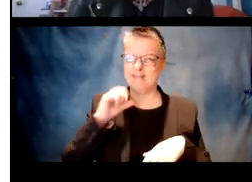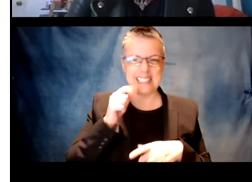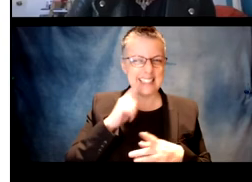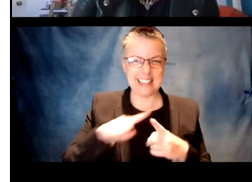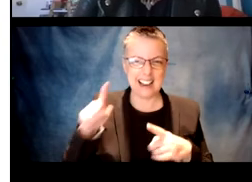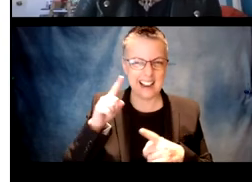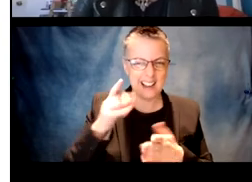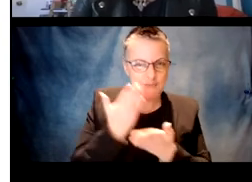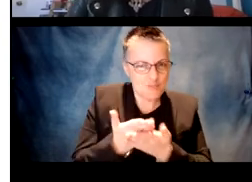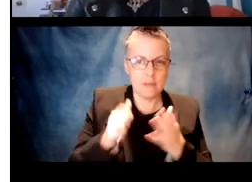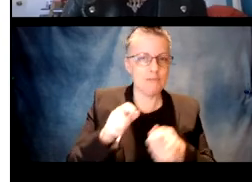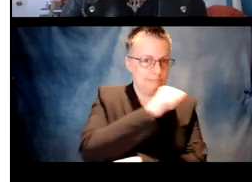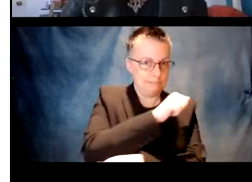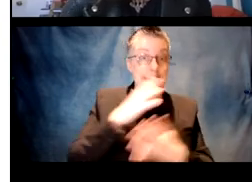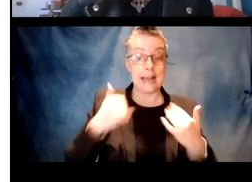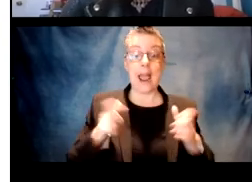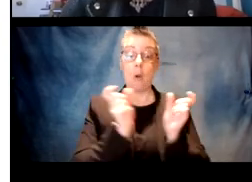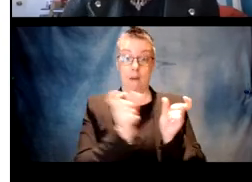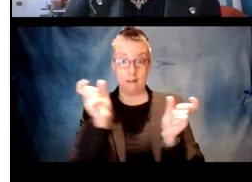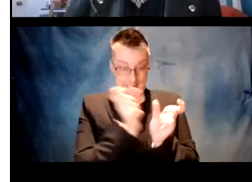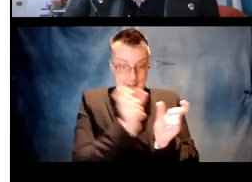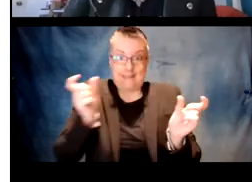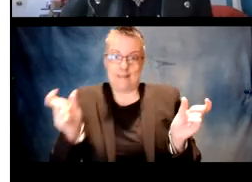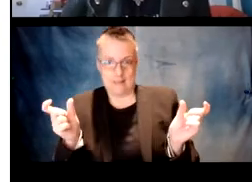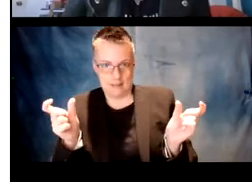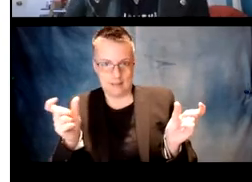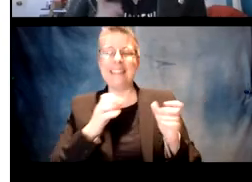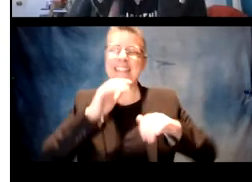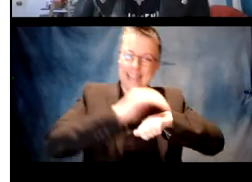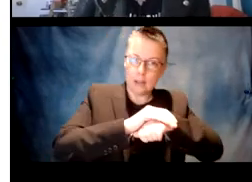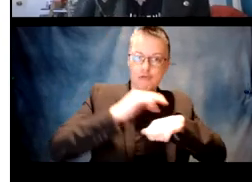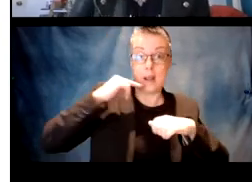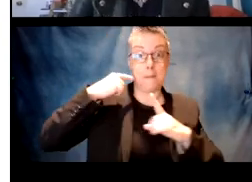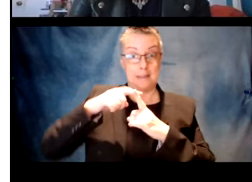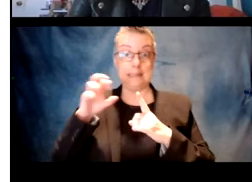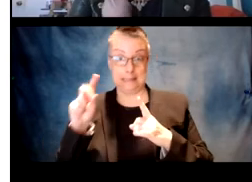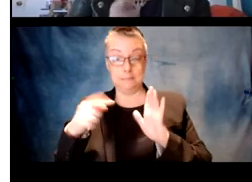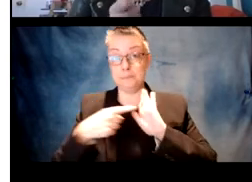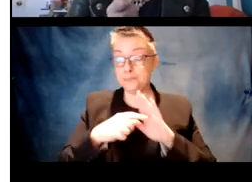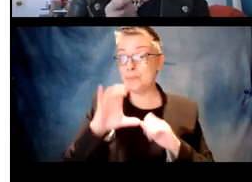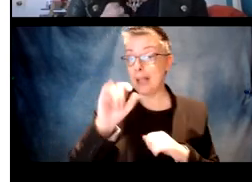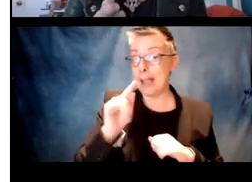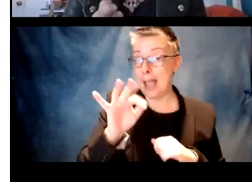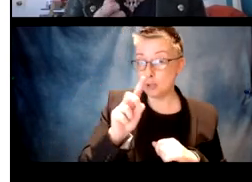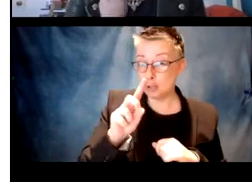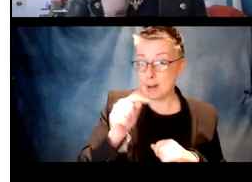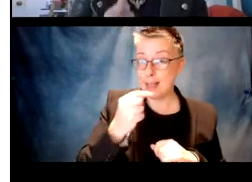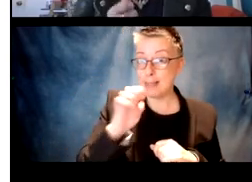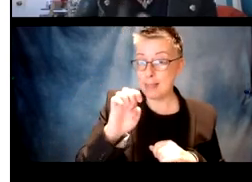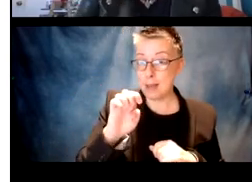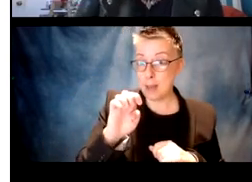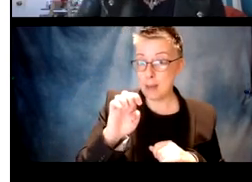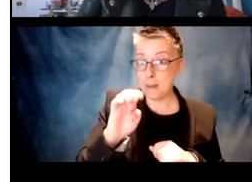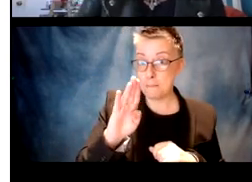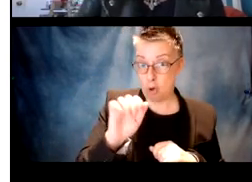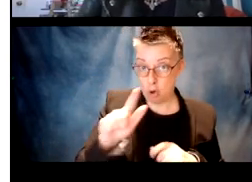So let's get rid of that artifact. We're then going to compare these over-regulars forms to English nouns plus ED. All right.